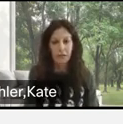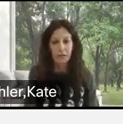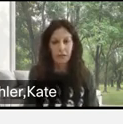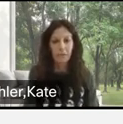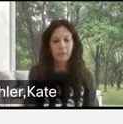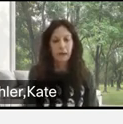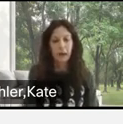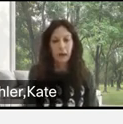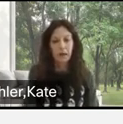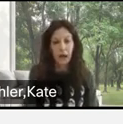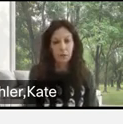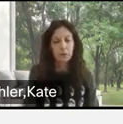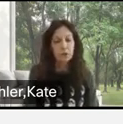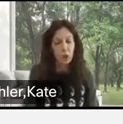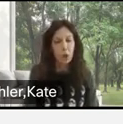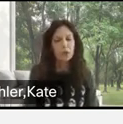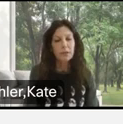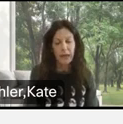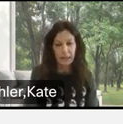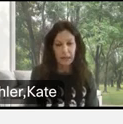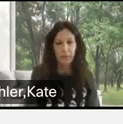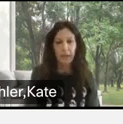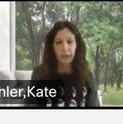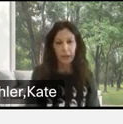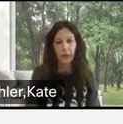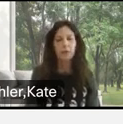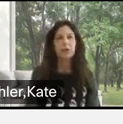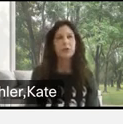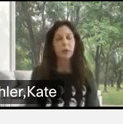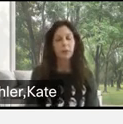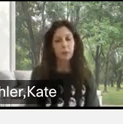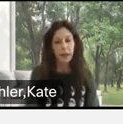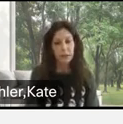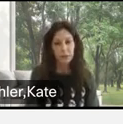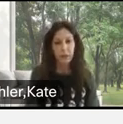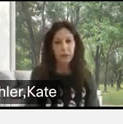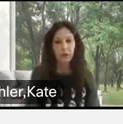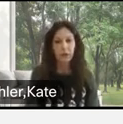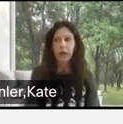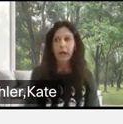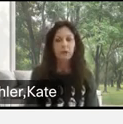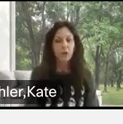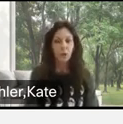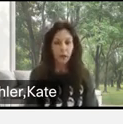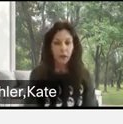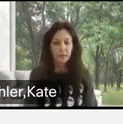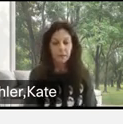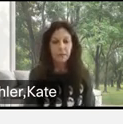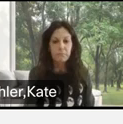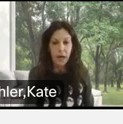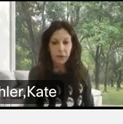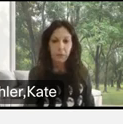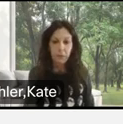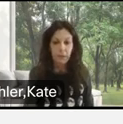I attended and I was so taken by her. I was so impressed by her. And you know what? It